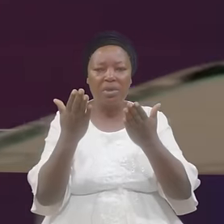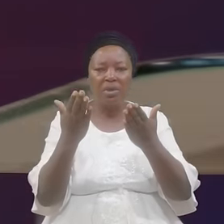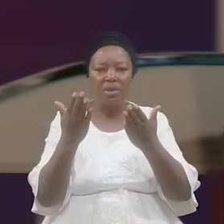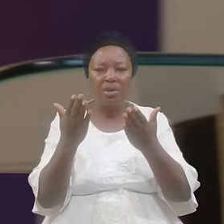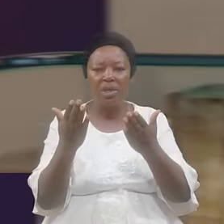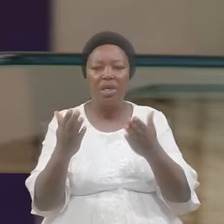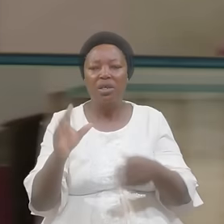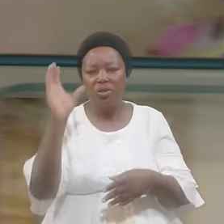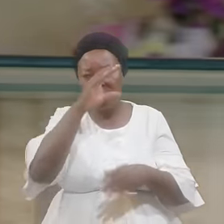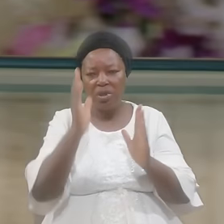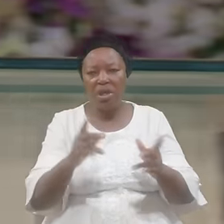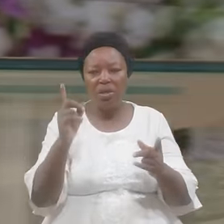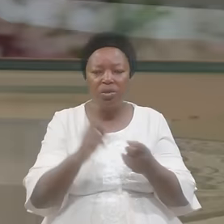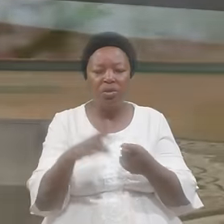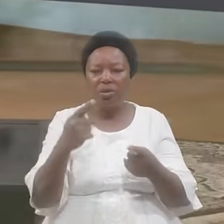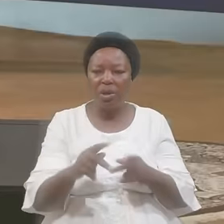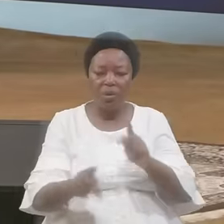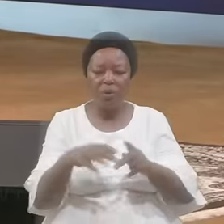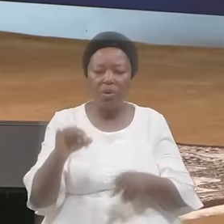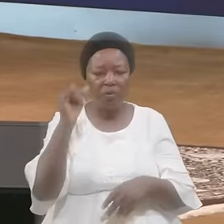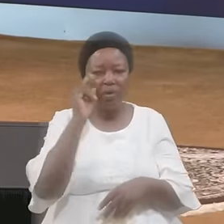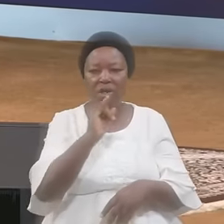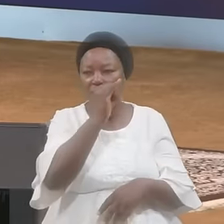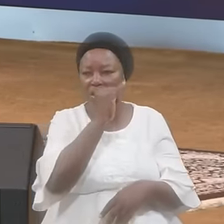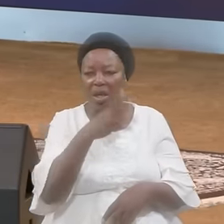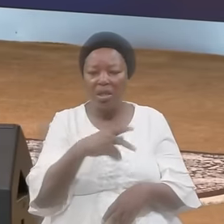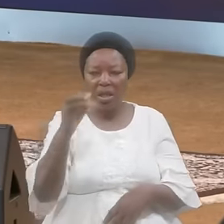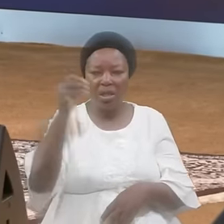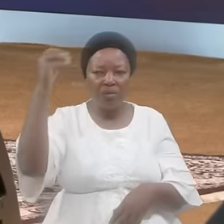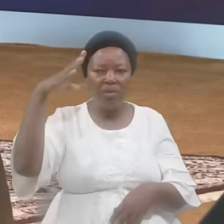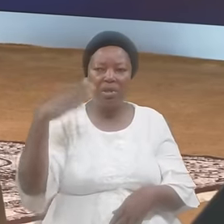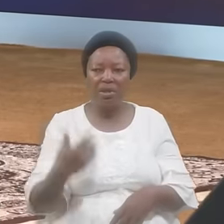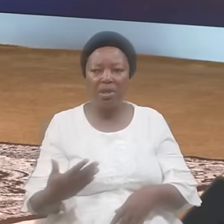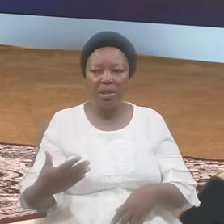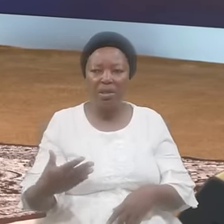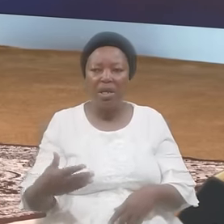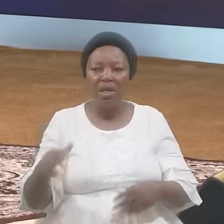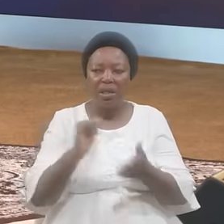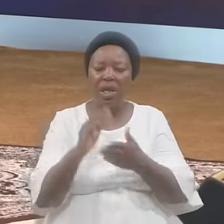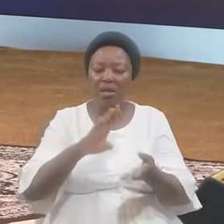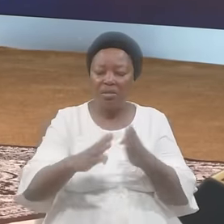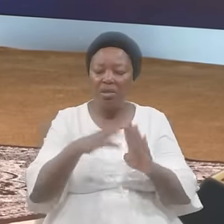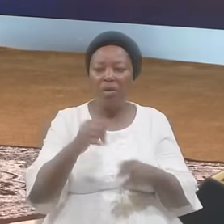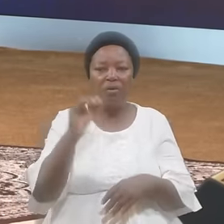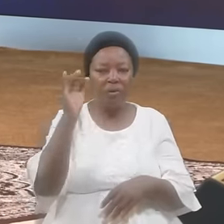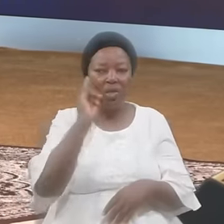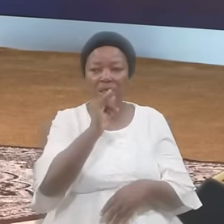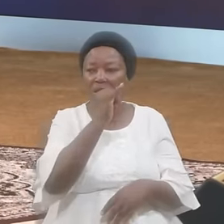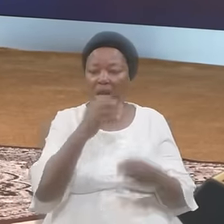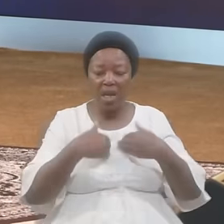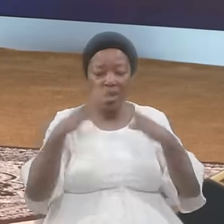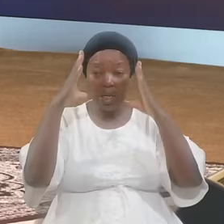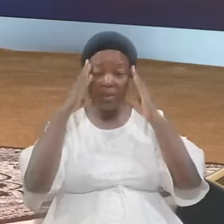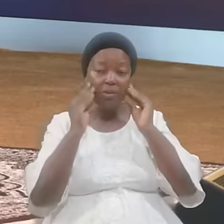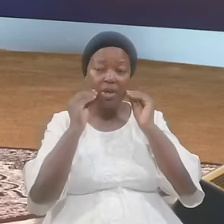To the commonwealth Of Israel The great things That the commonwealth Of Israel Had experienced